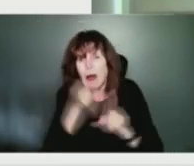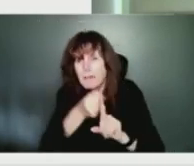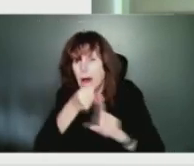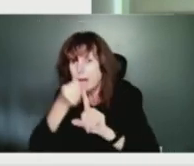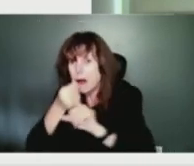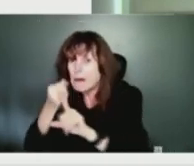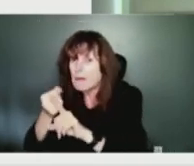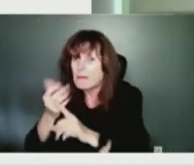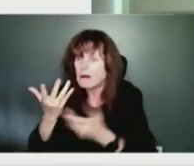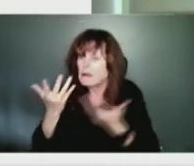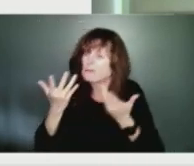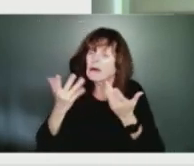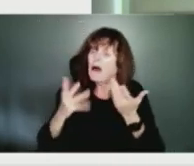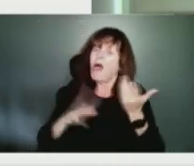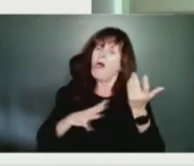storm.